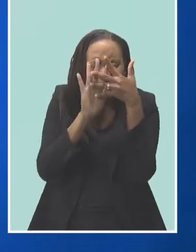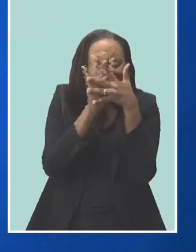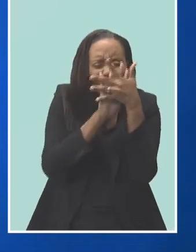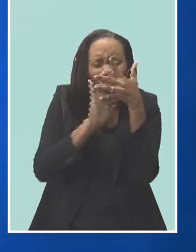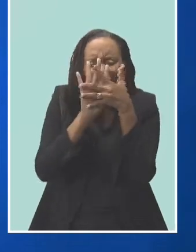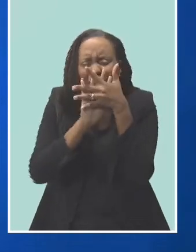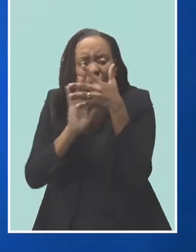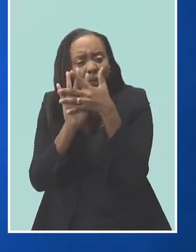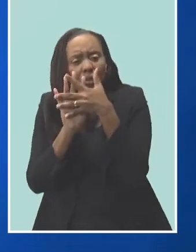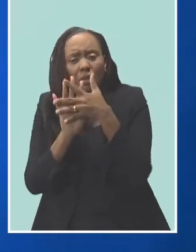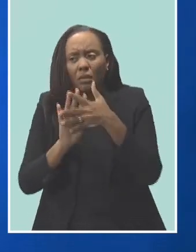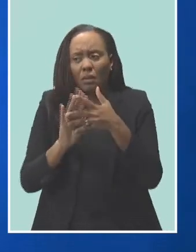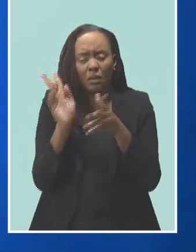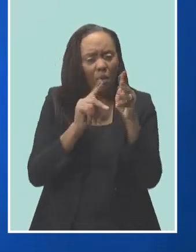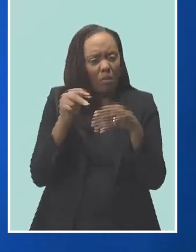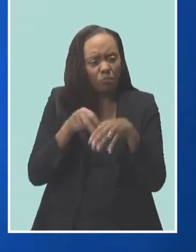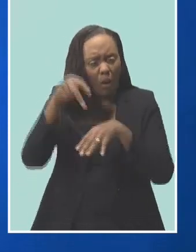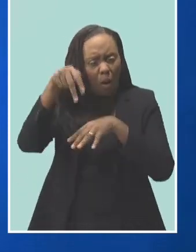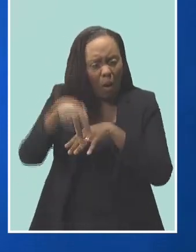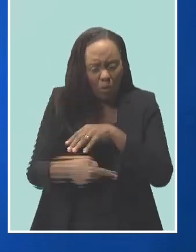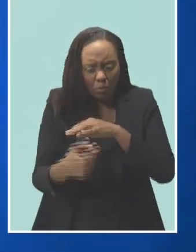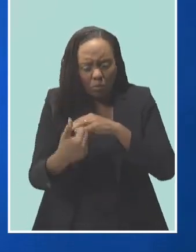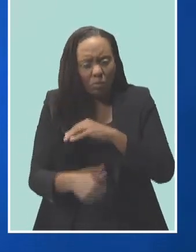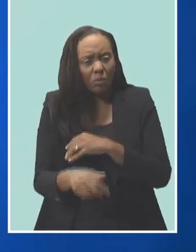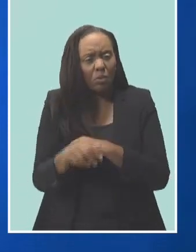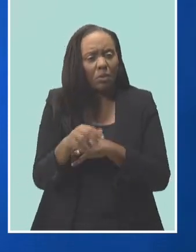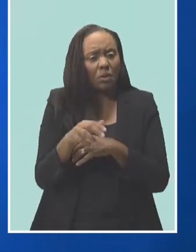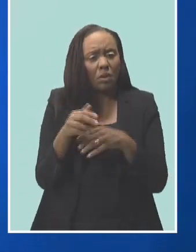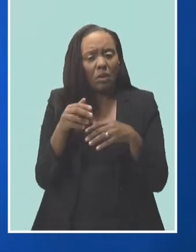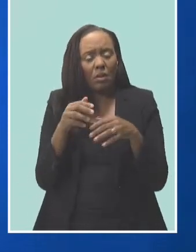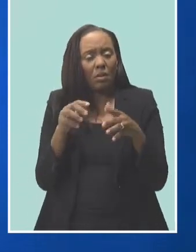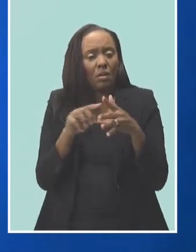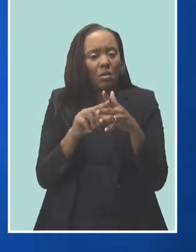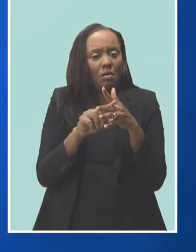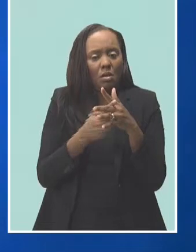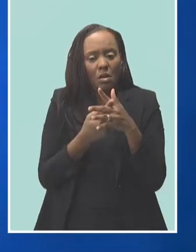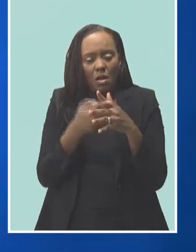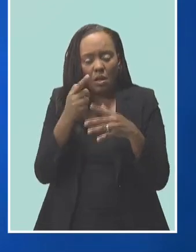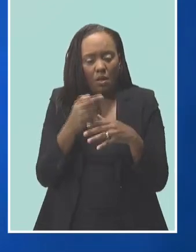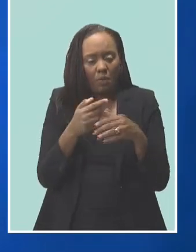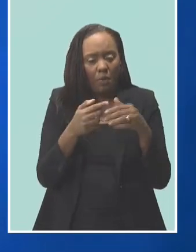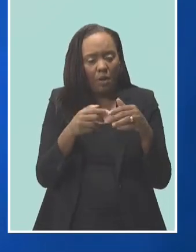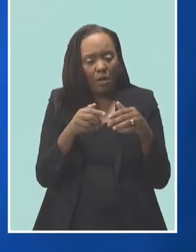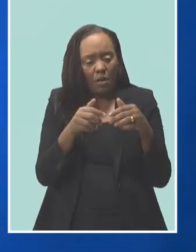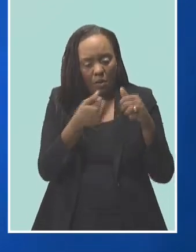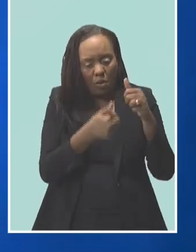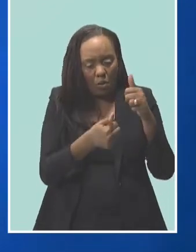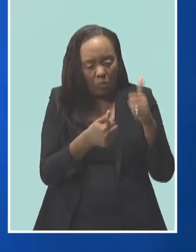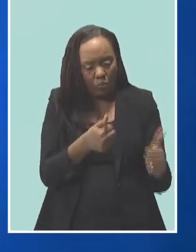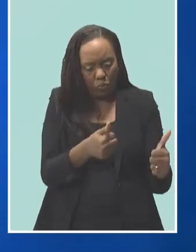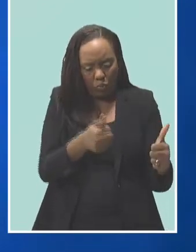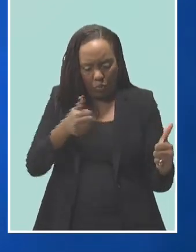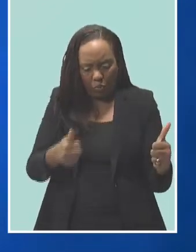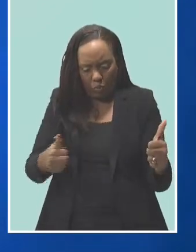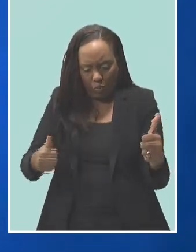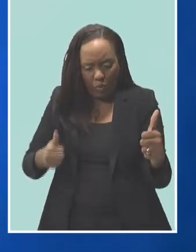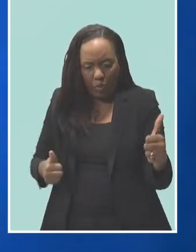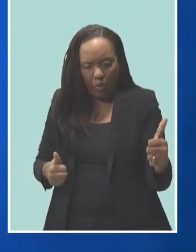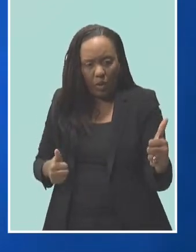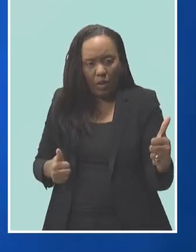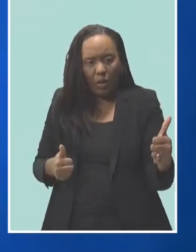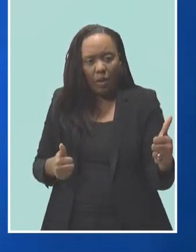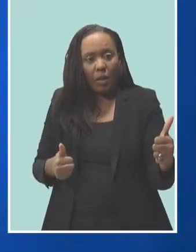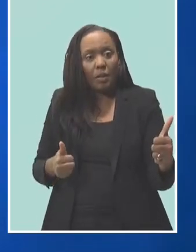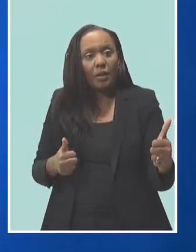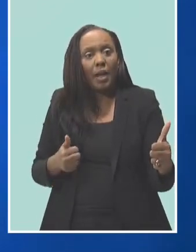started about 20 to 30 feet apart, and within a few minutes, they were bunched